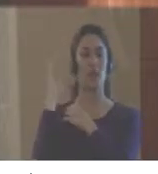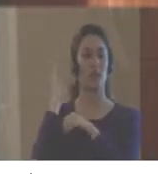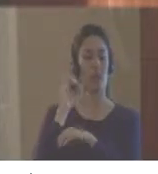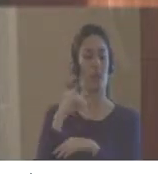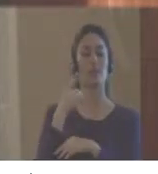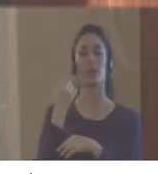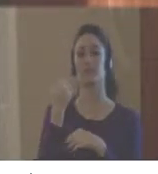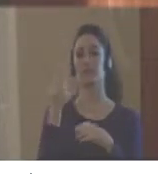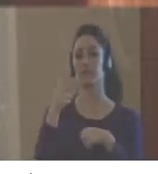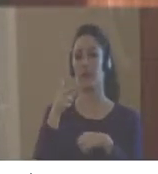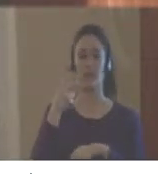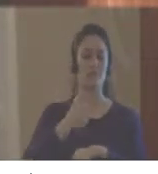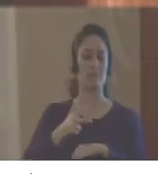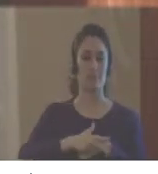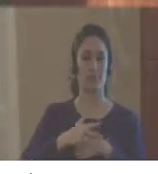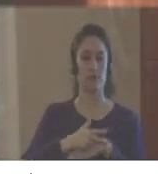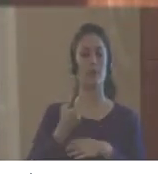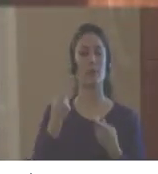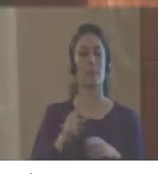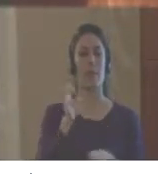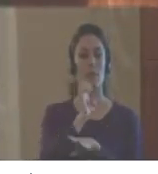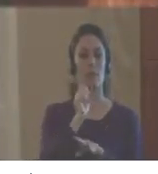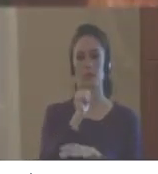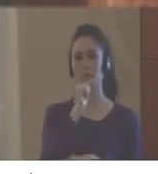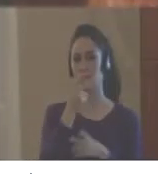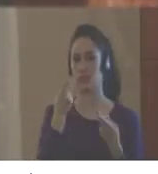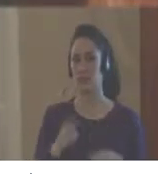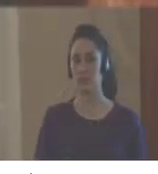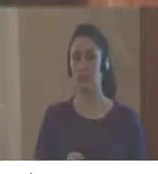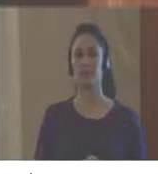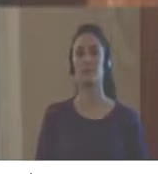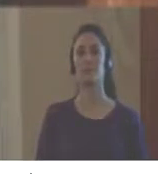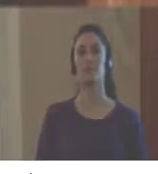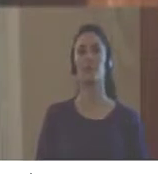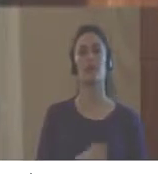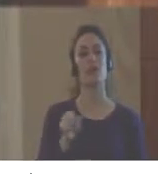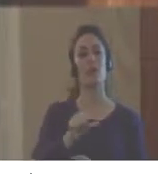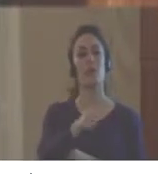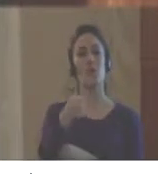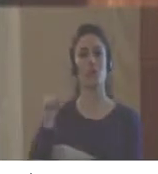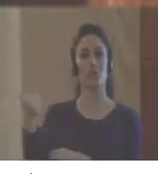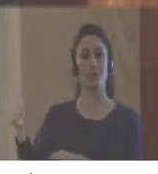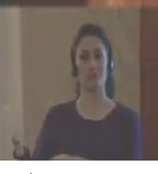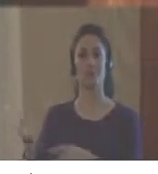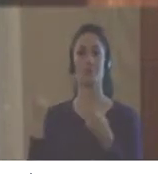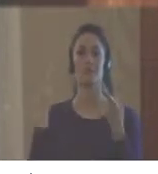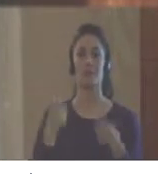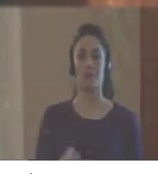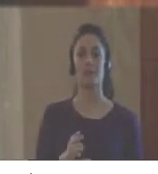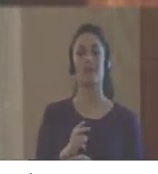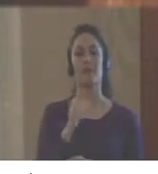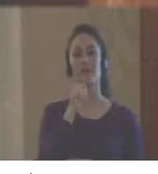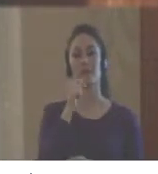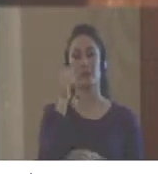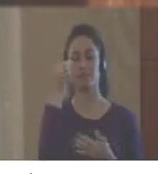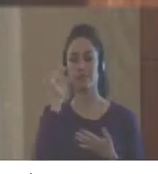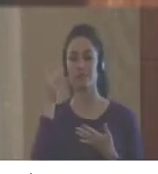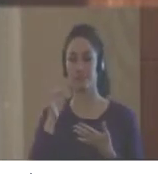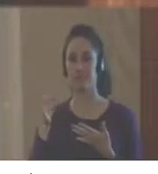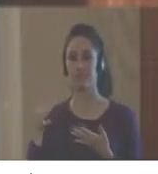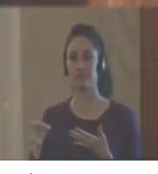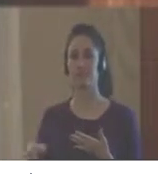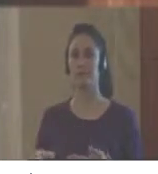Brazil, Bolivia, Paraguay, haven't really worked. And even Ecuador, neither have we done anything here. So up until now, we have